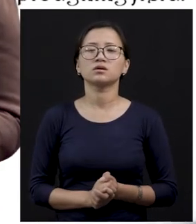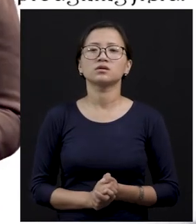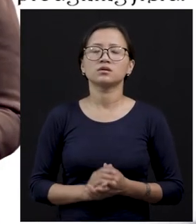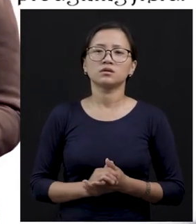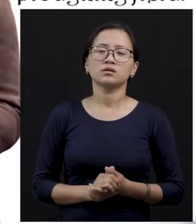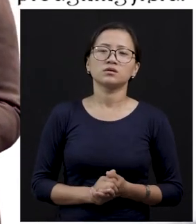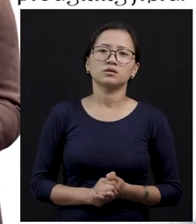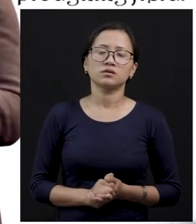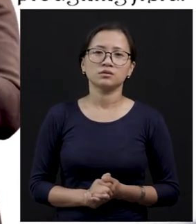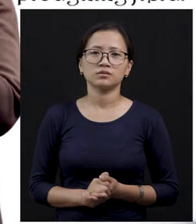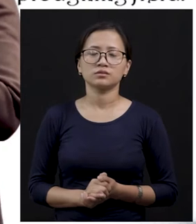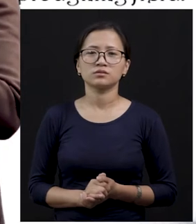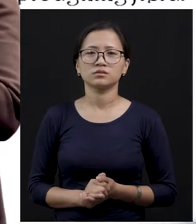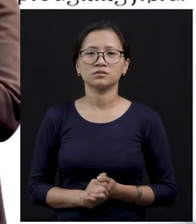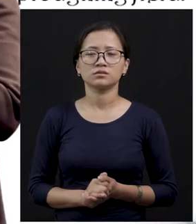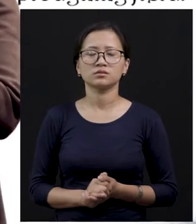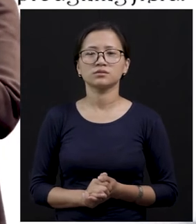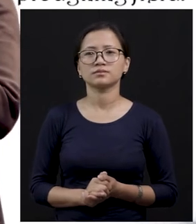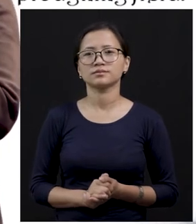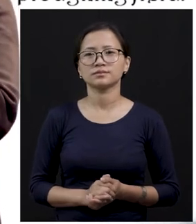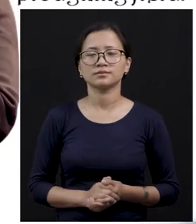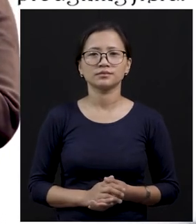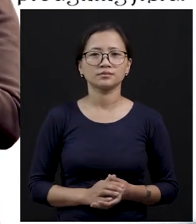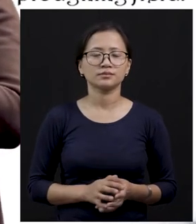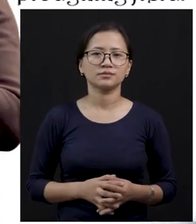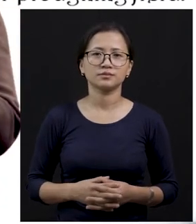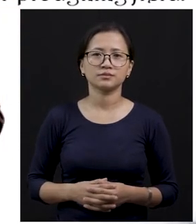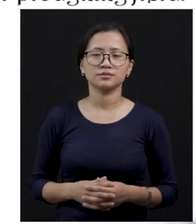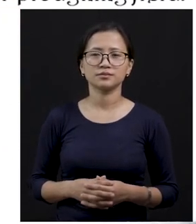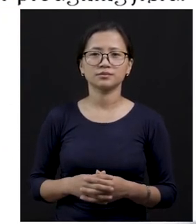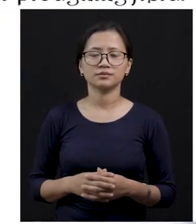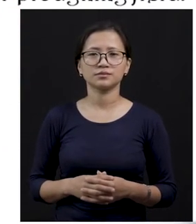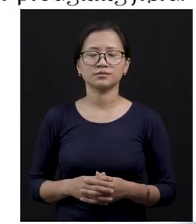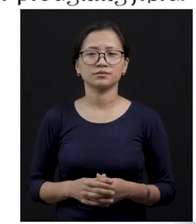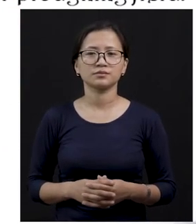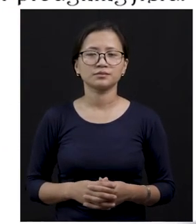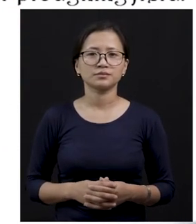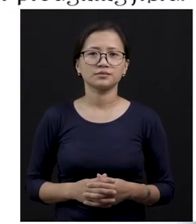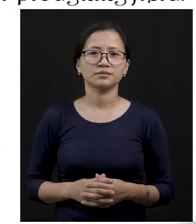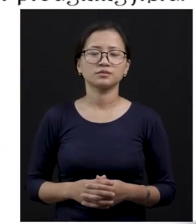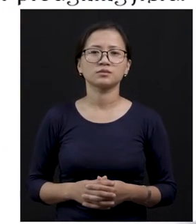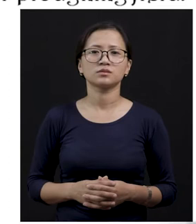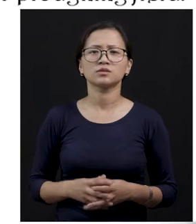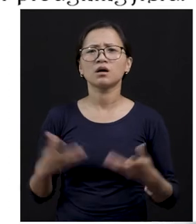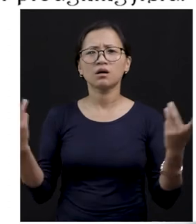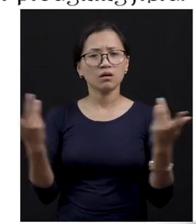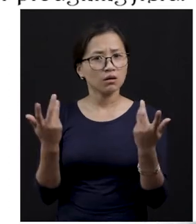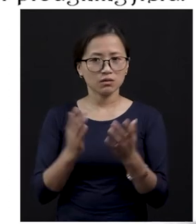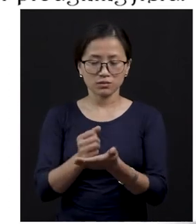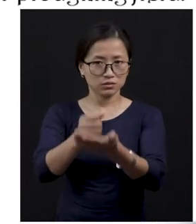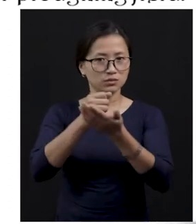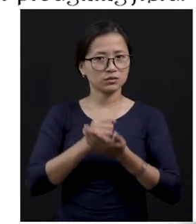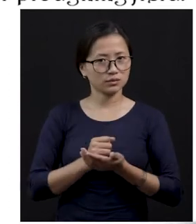helps us in carrying loads and in carrying people. So, how helpful